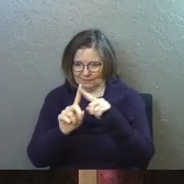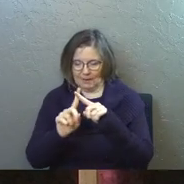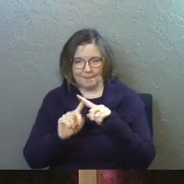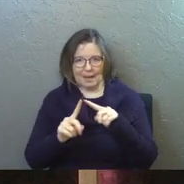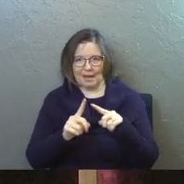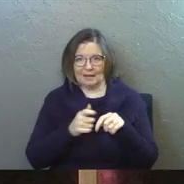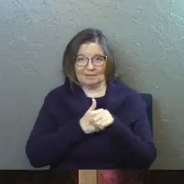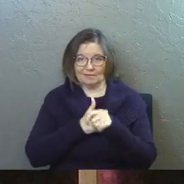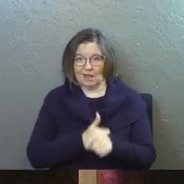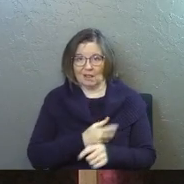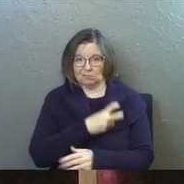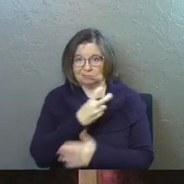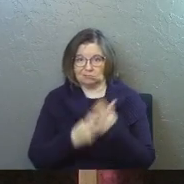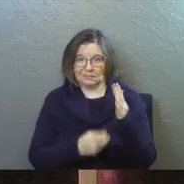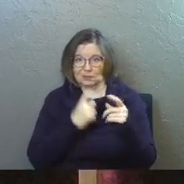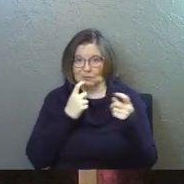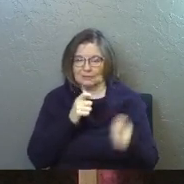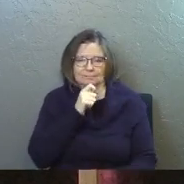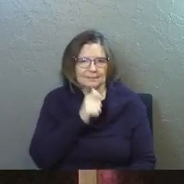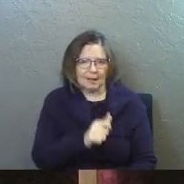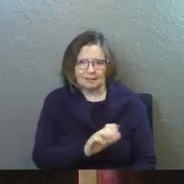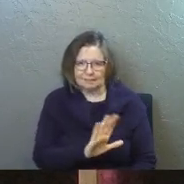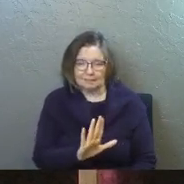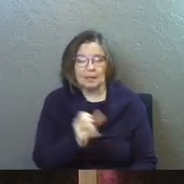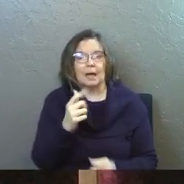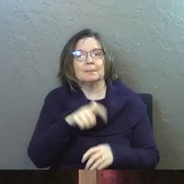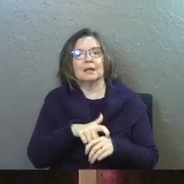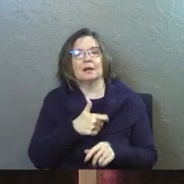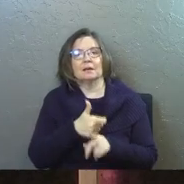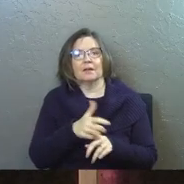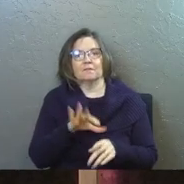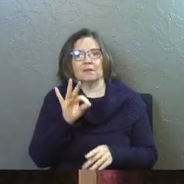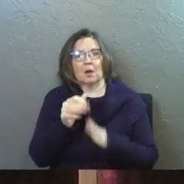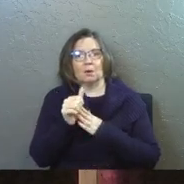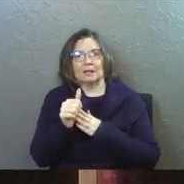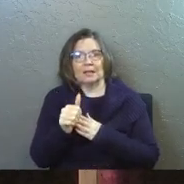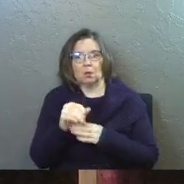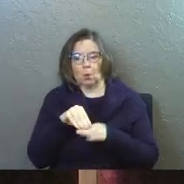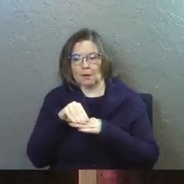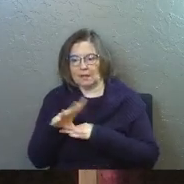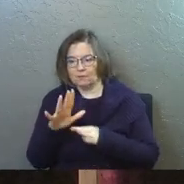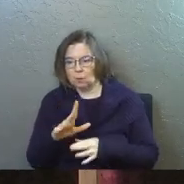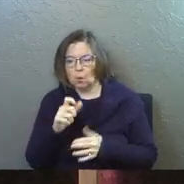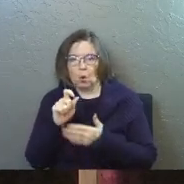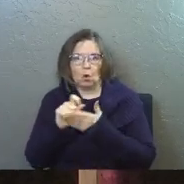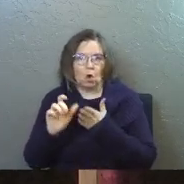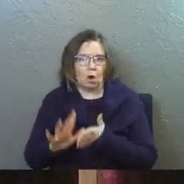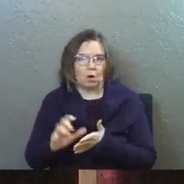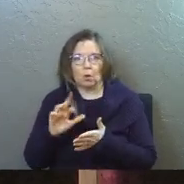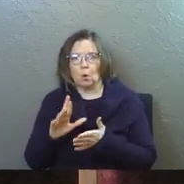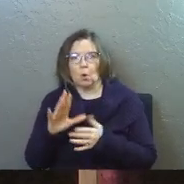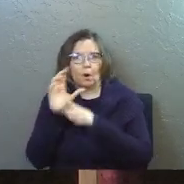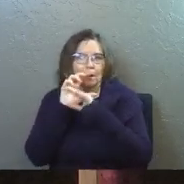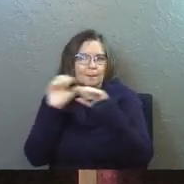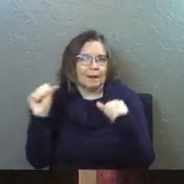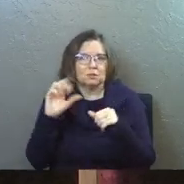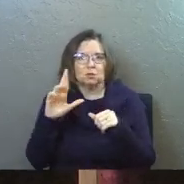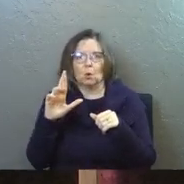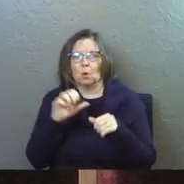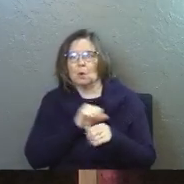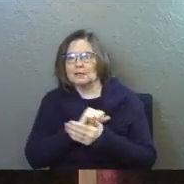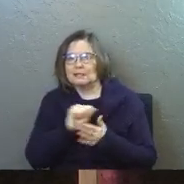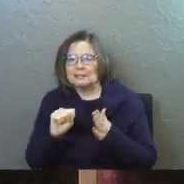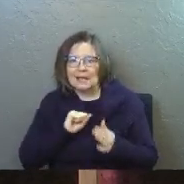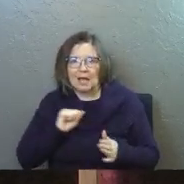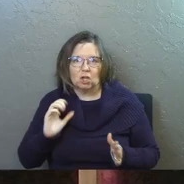did not sin. How many times have you found a leader or an influencer or an author or a president or a